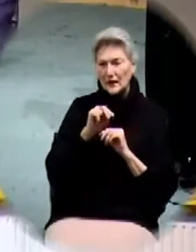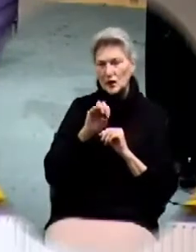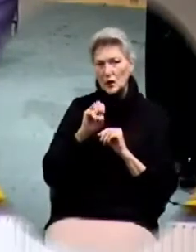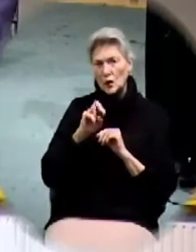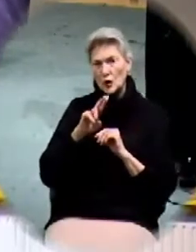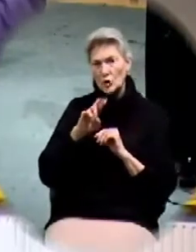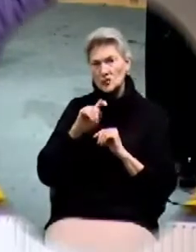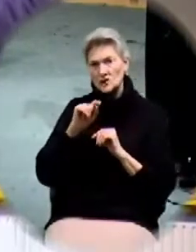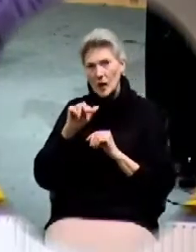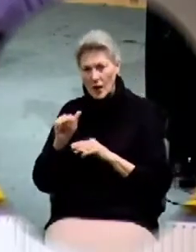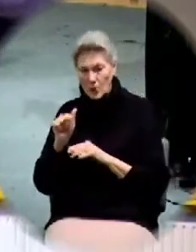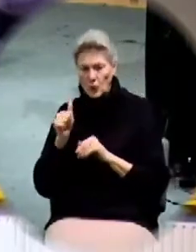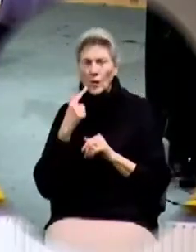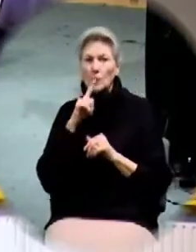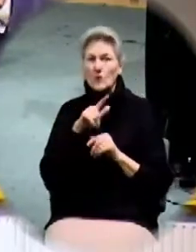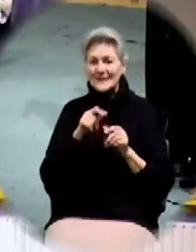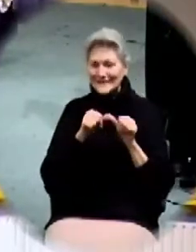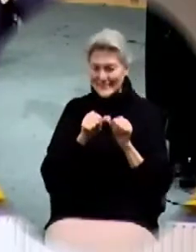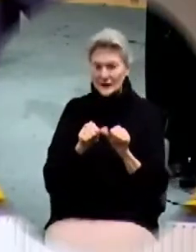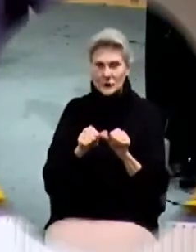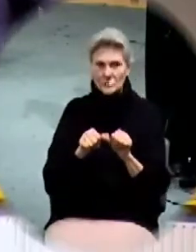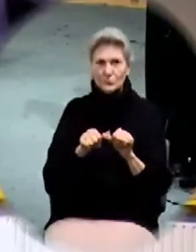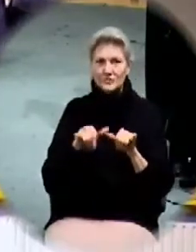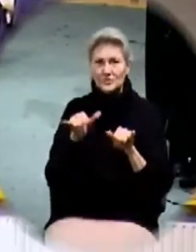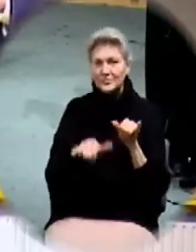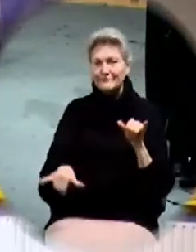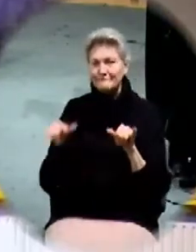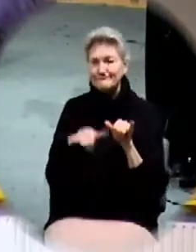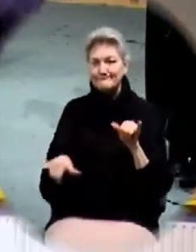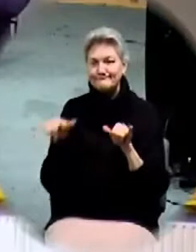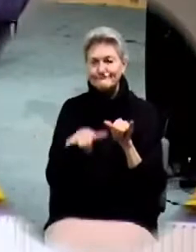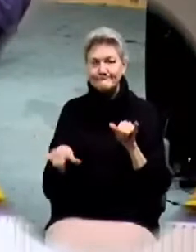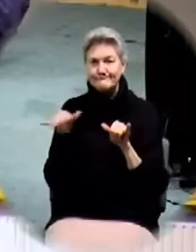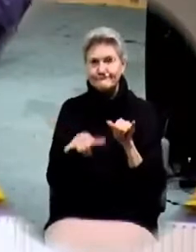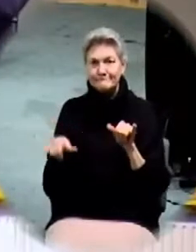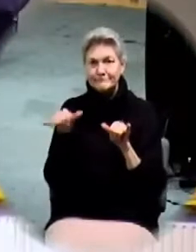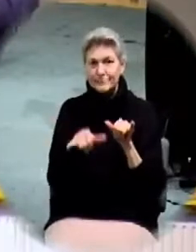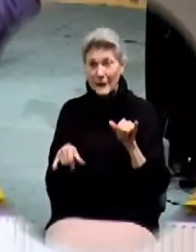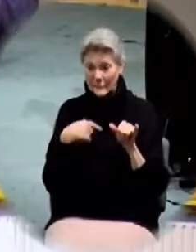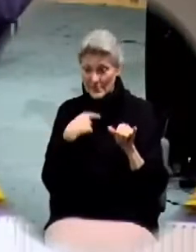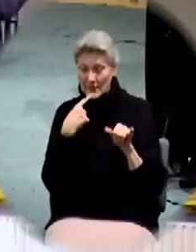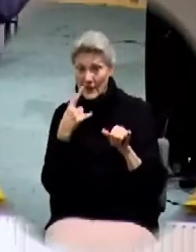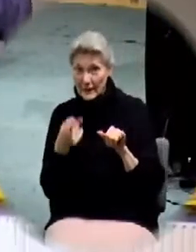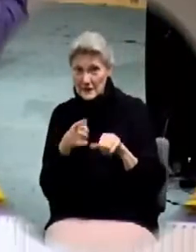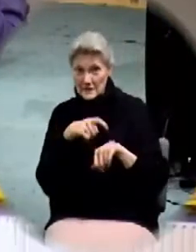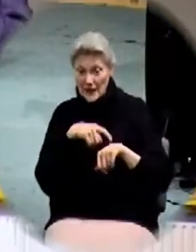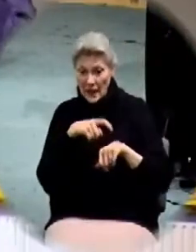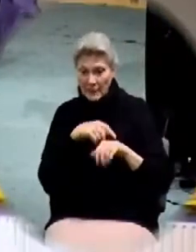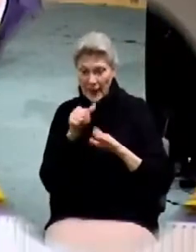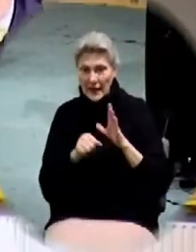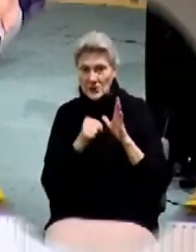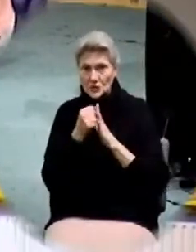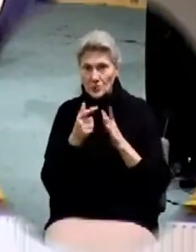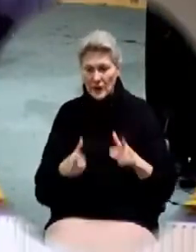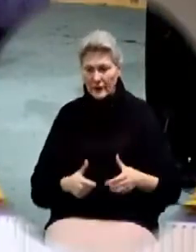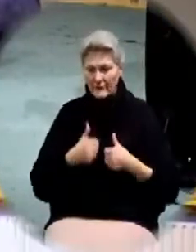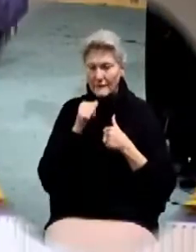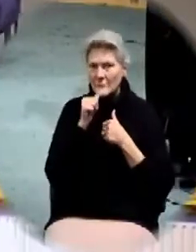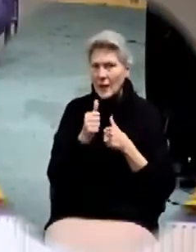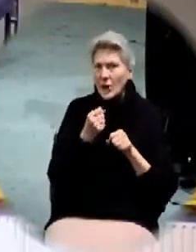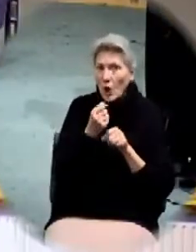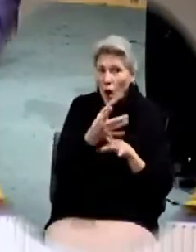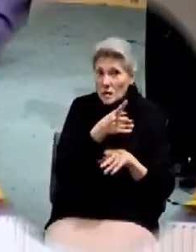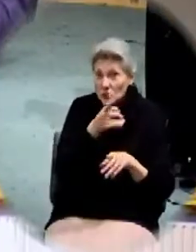as we are. Can I tell you that if this time and this age that we're living in right now has not